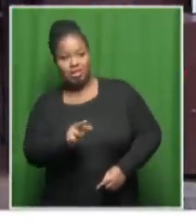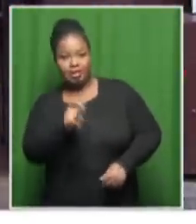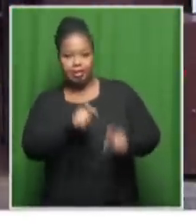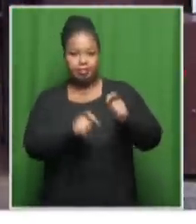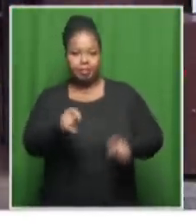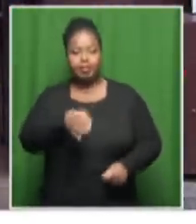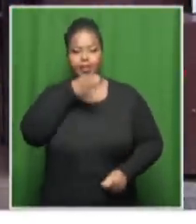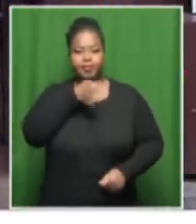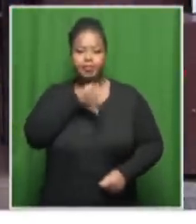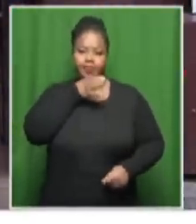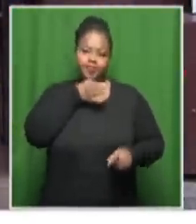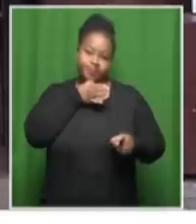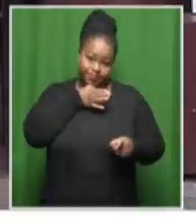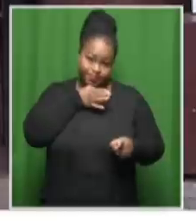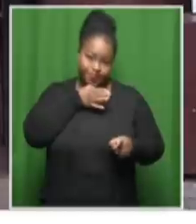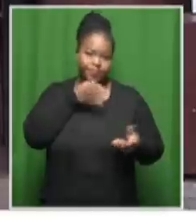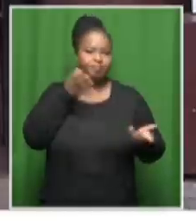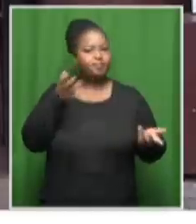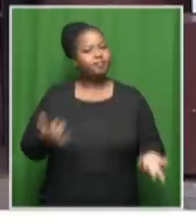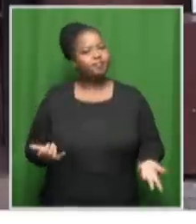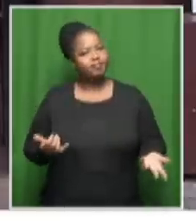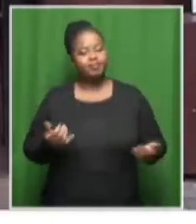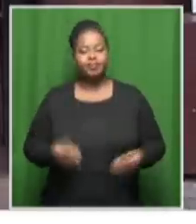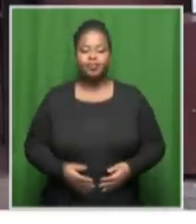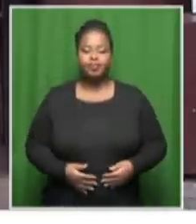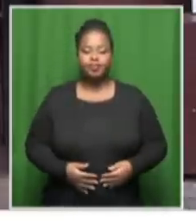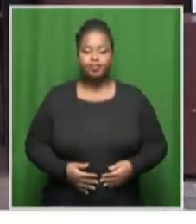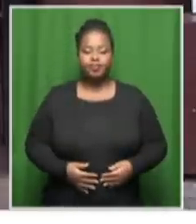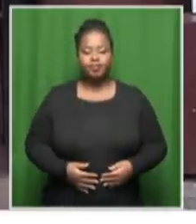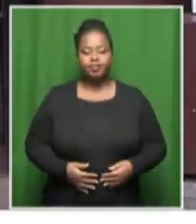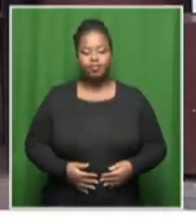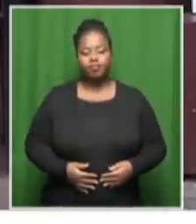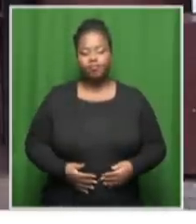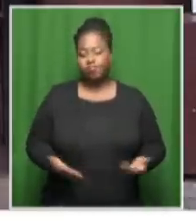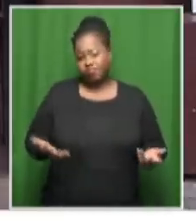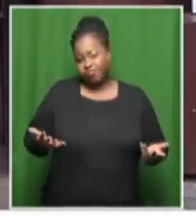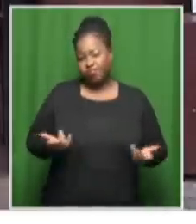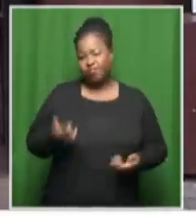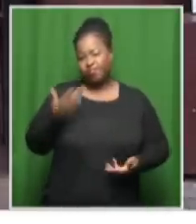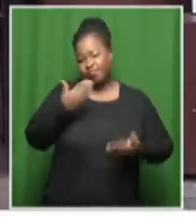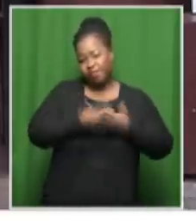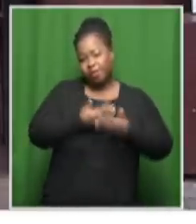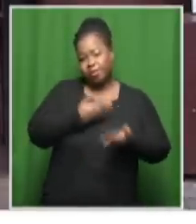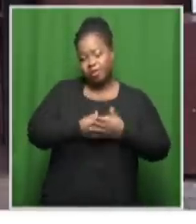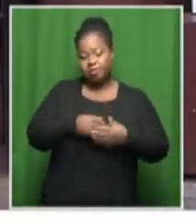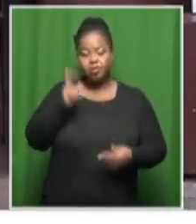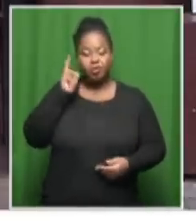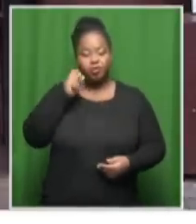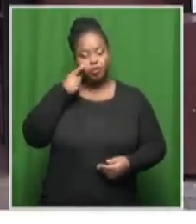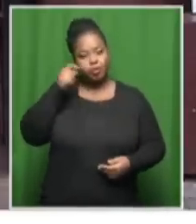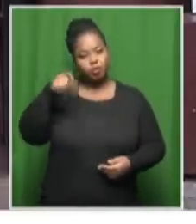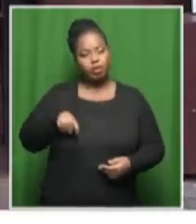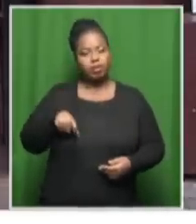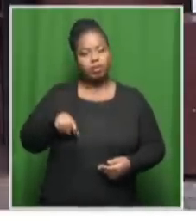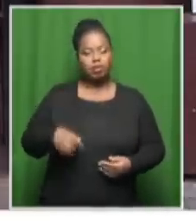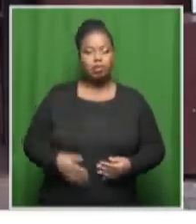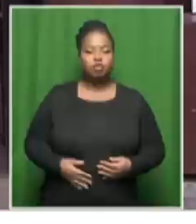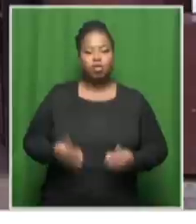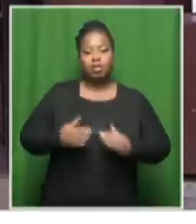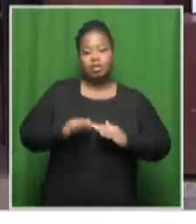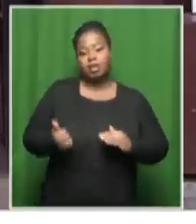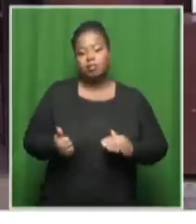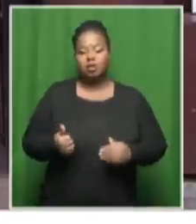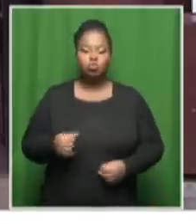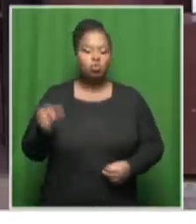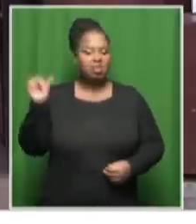house were drinking. So in this instance, you know, we're likely to hear from this witness, this neighbor, on the